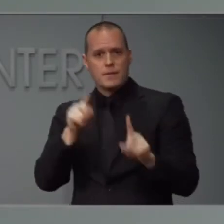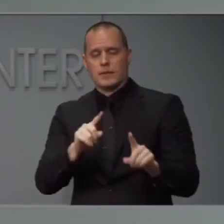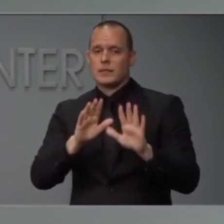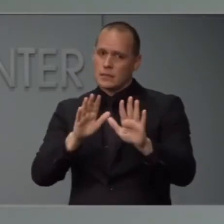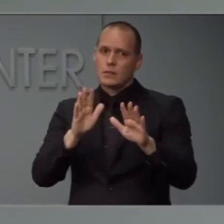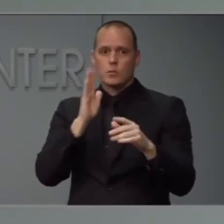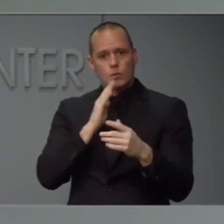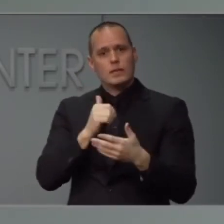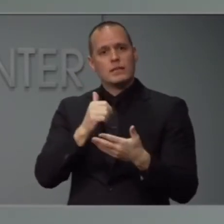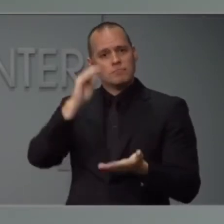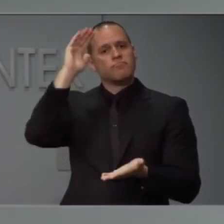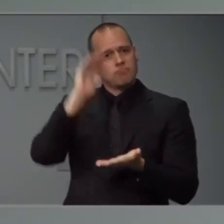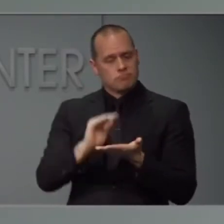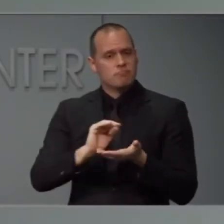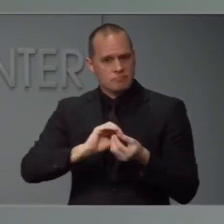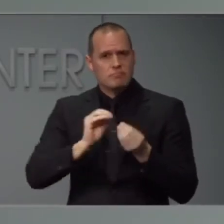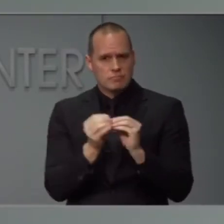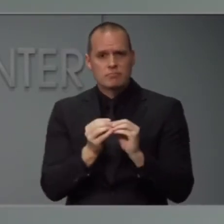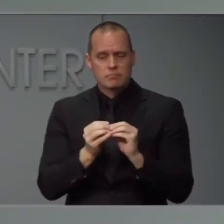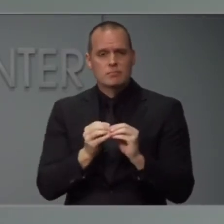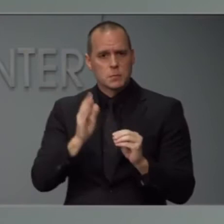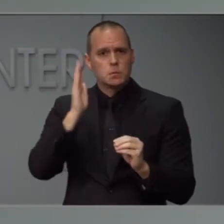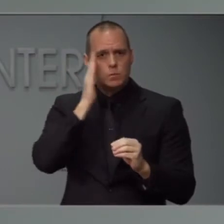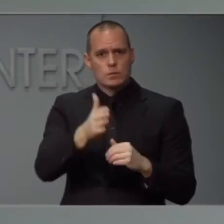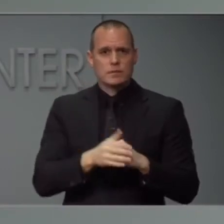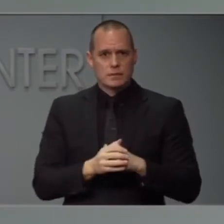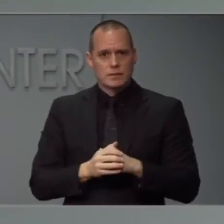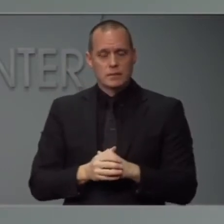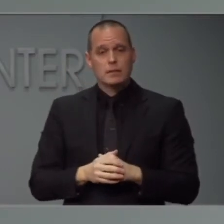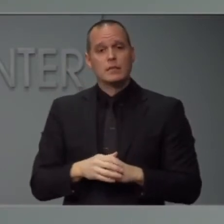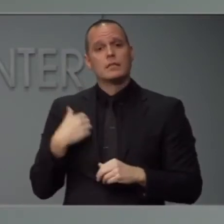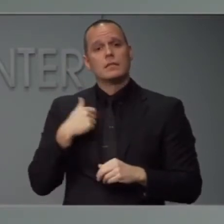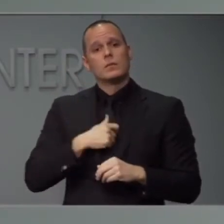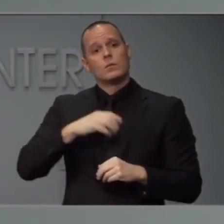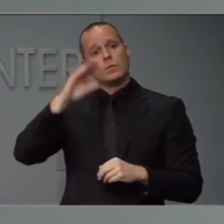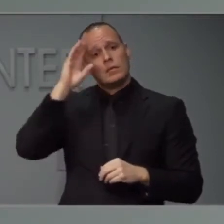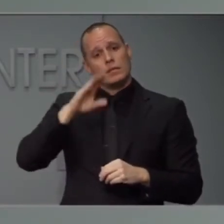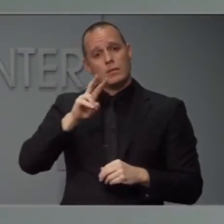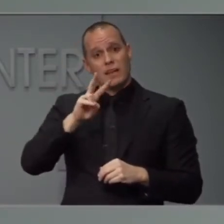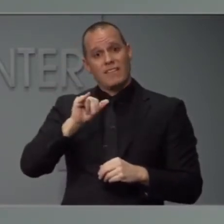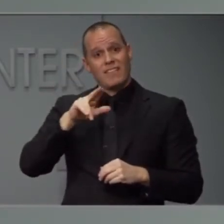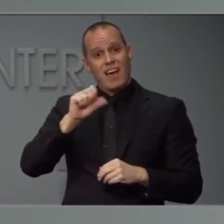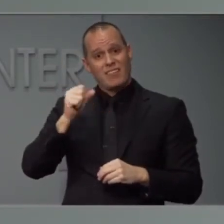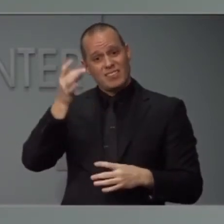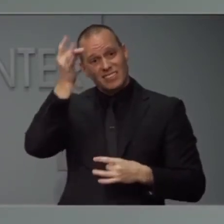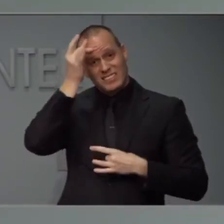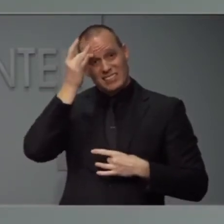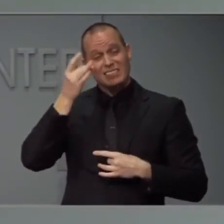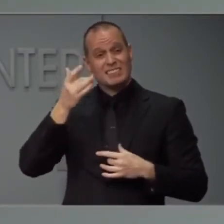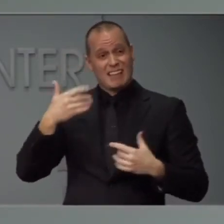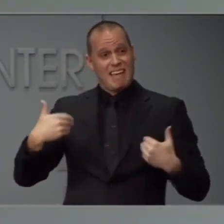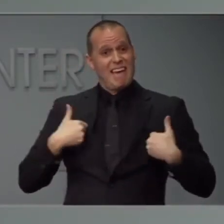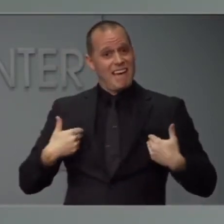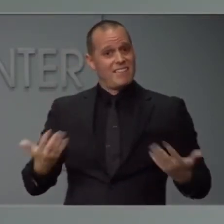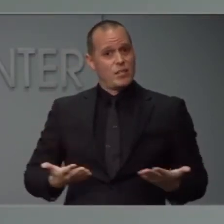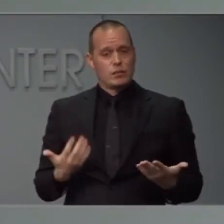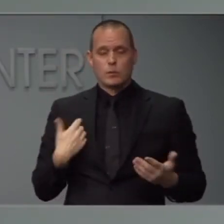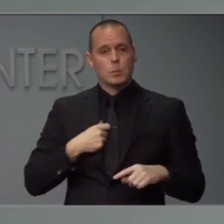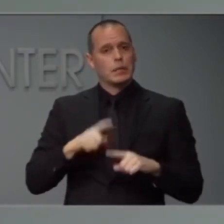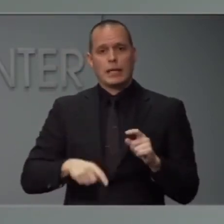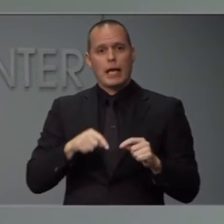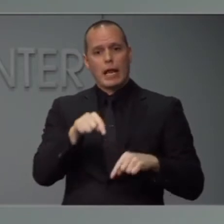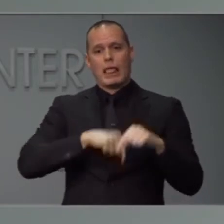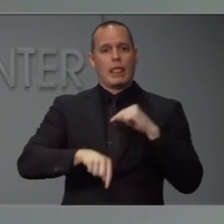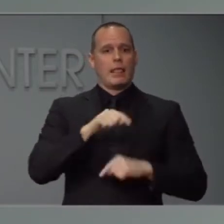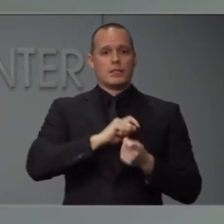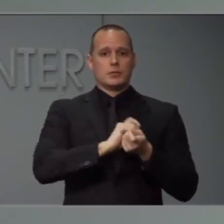us have an impact in slowing the spread. We know that the virus is here in North Carolina. We can't change that fact. What we